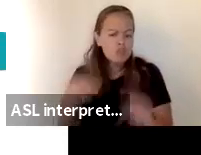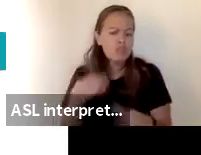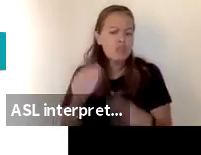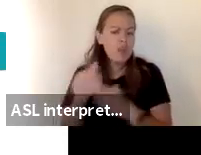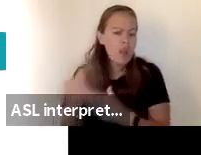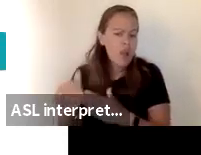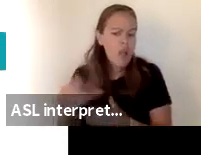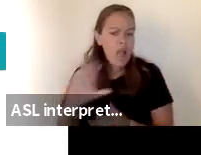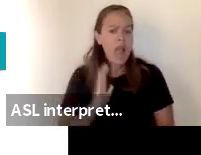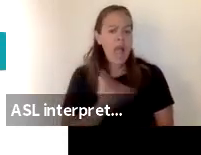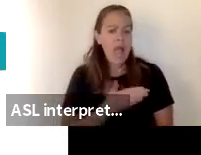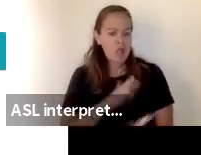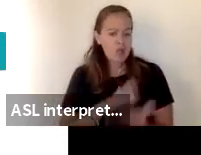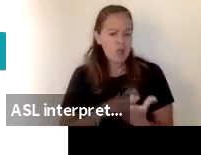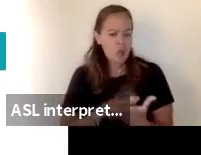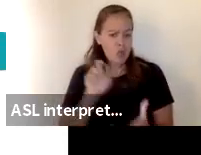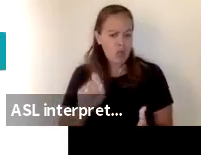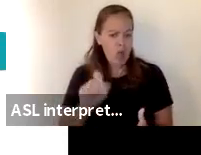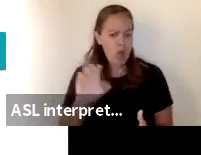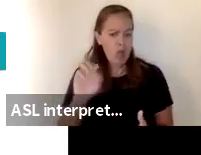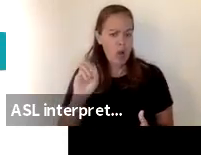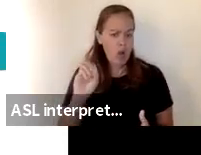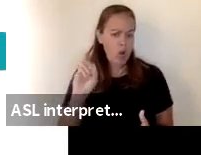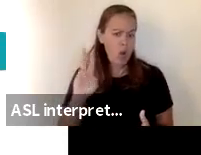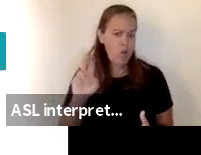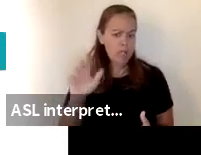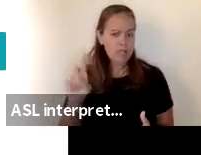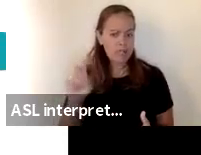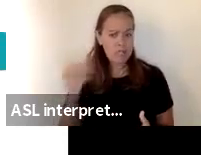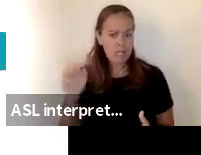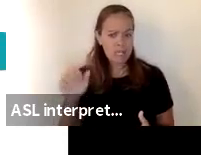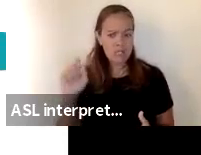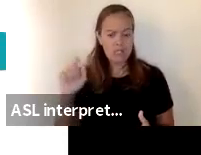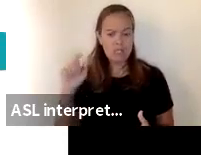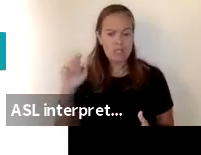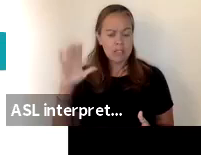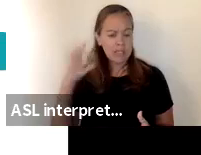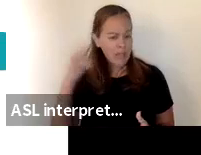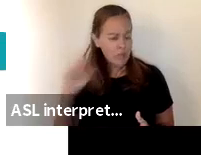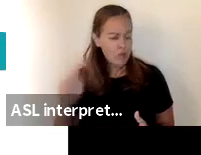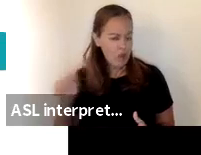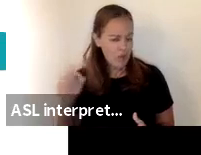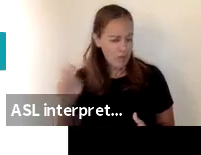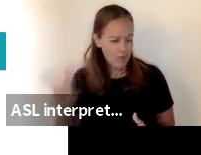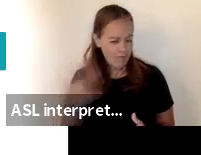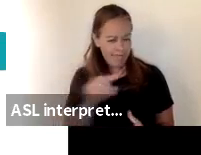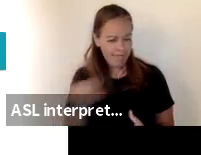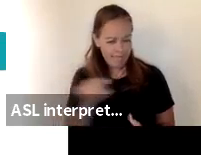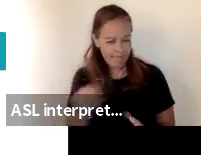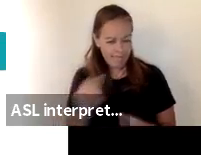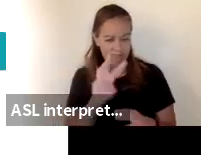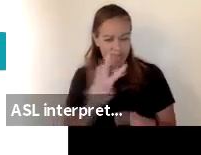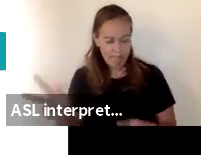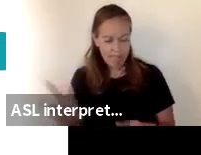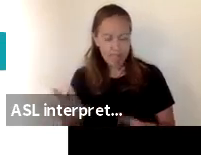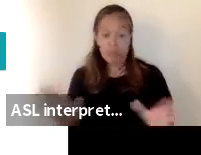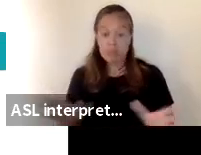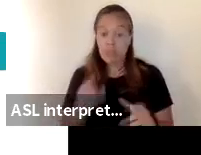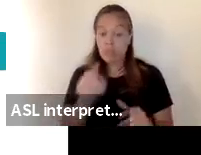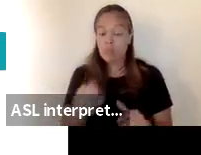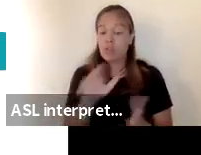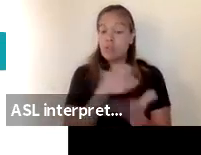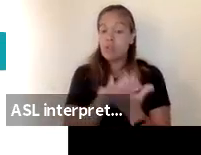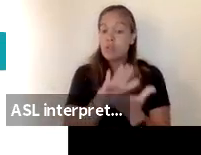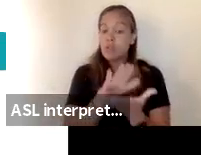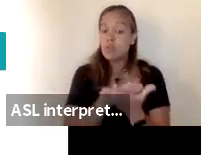.covid19california.gov and i'd also like to encourage you to look at your school